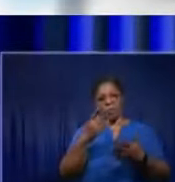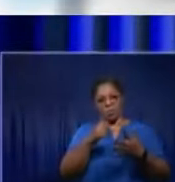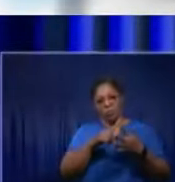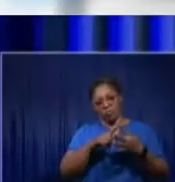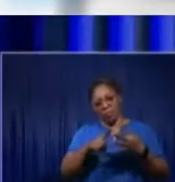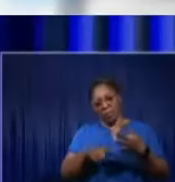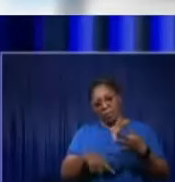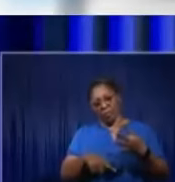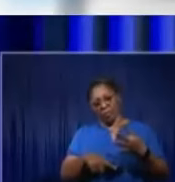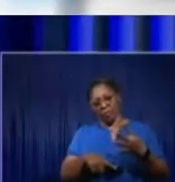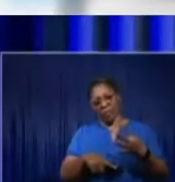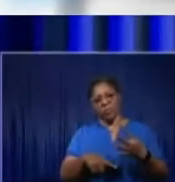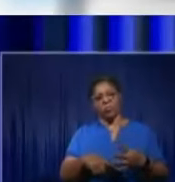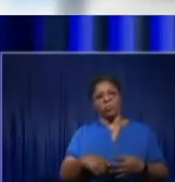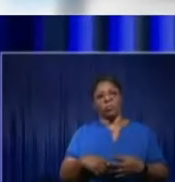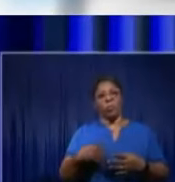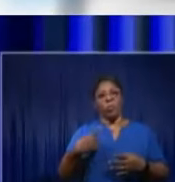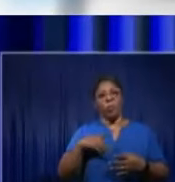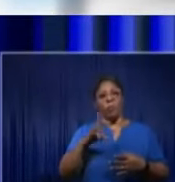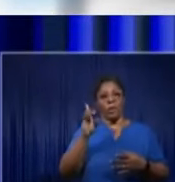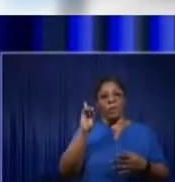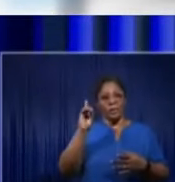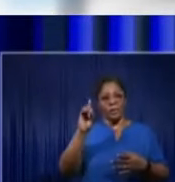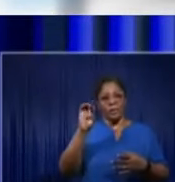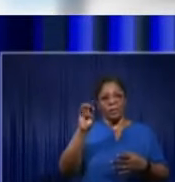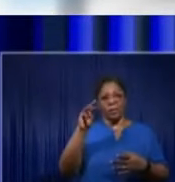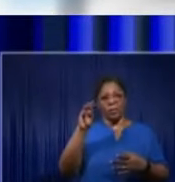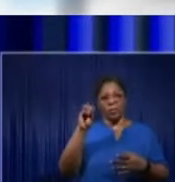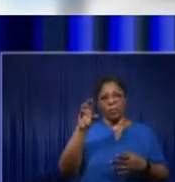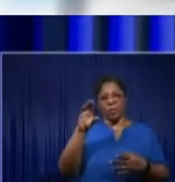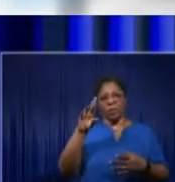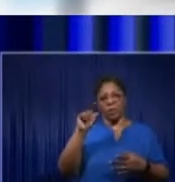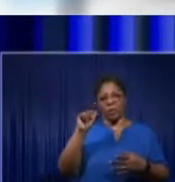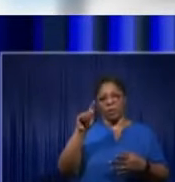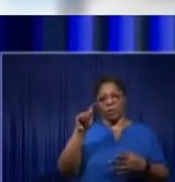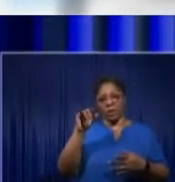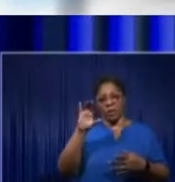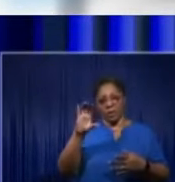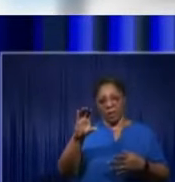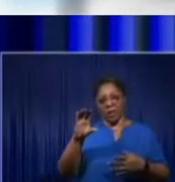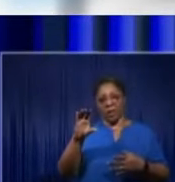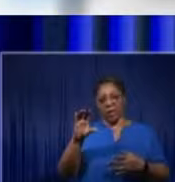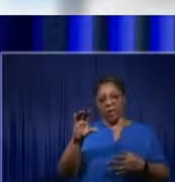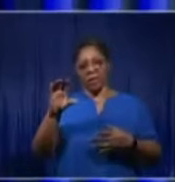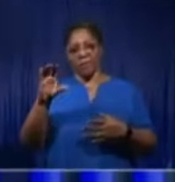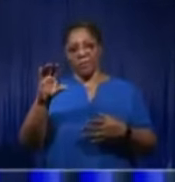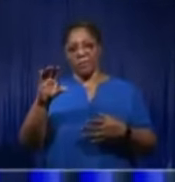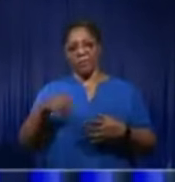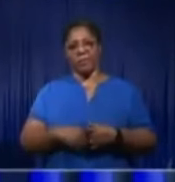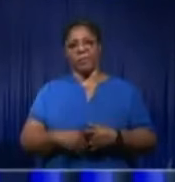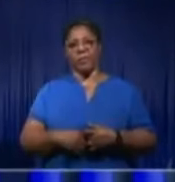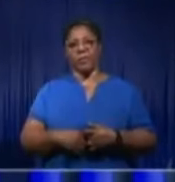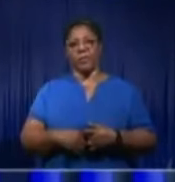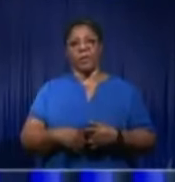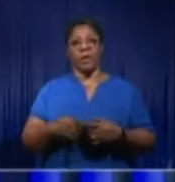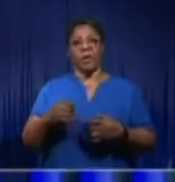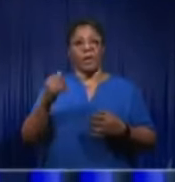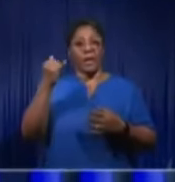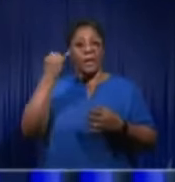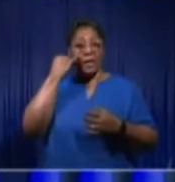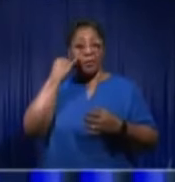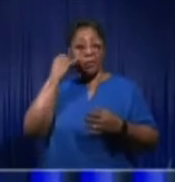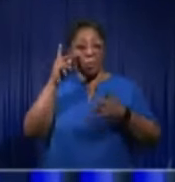democratic process. And the fact that a person does not have a PhD, does not disqualify one from